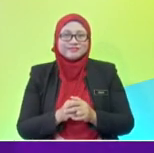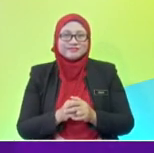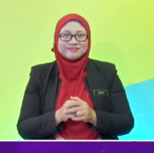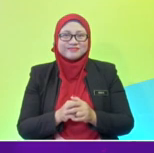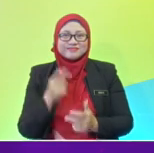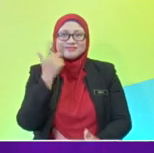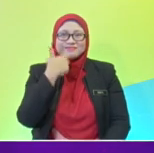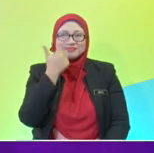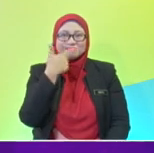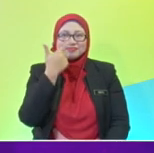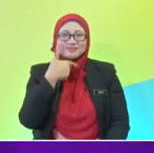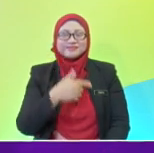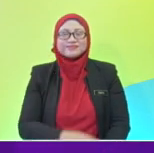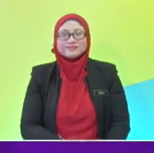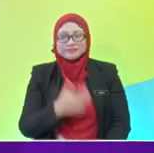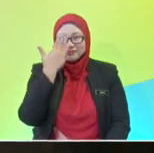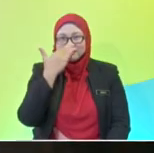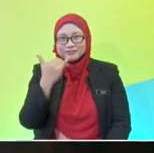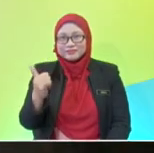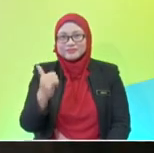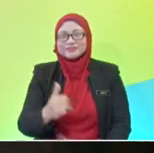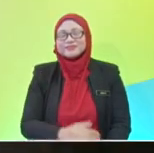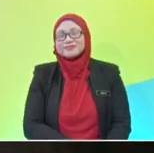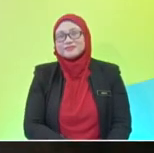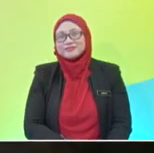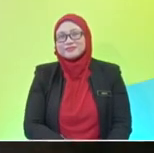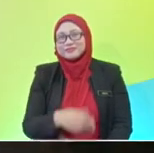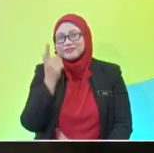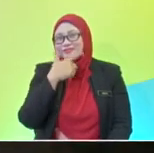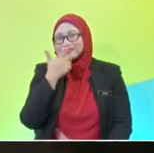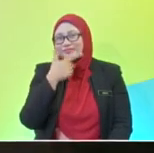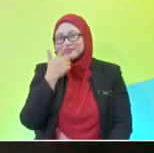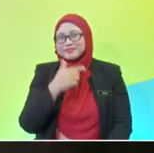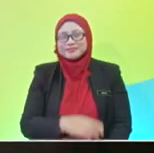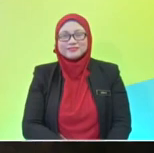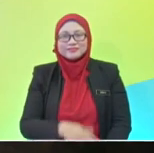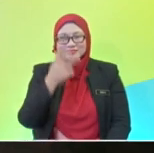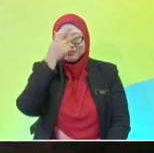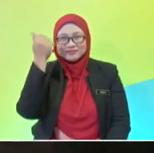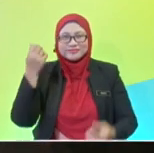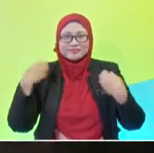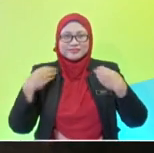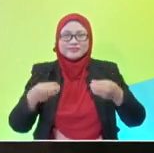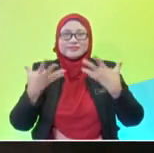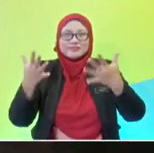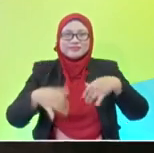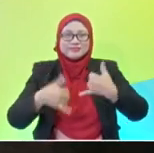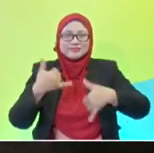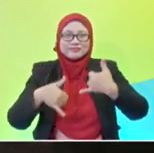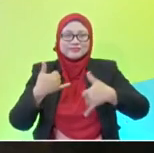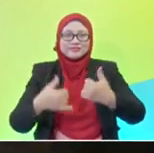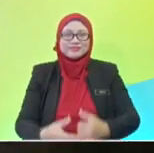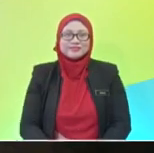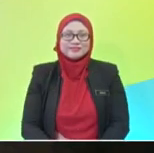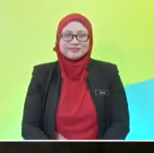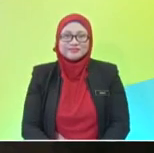The Funniest. Why is it called The Funniest? Oh, because there's clowns and games. I guess the games are